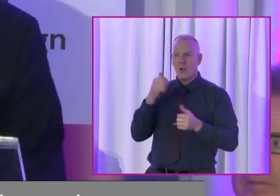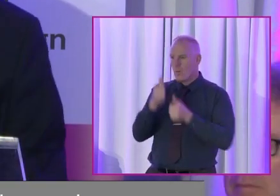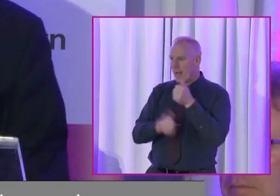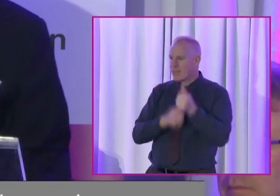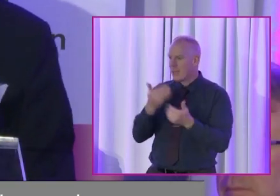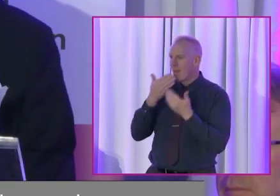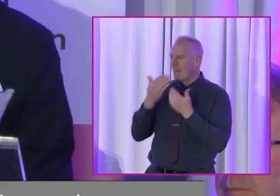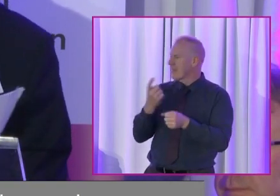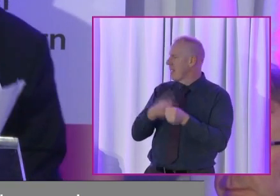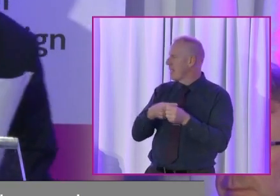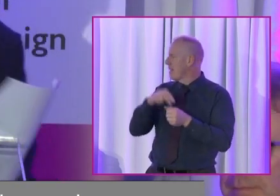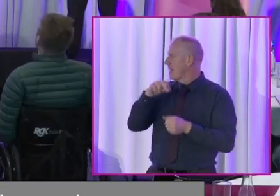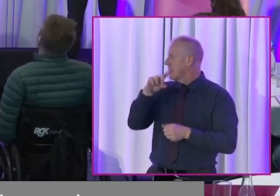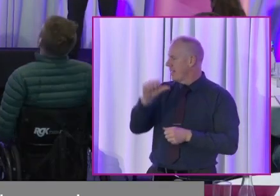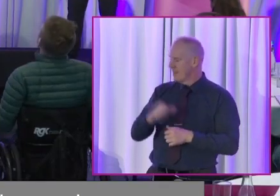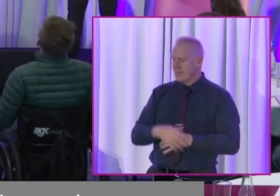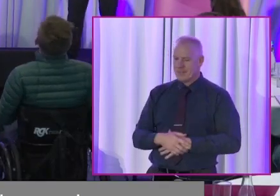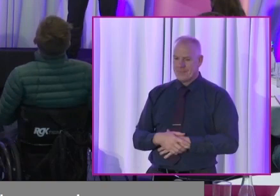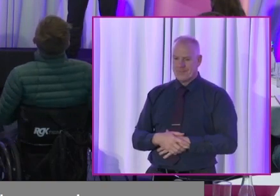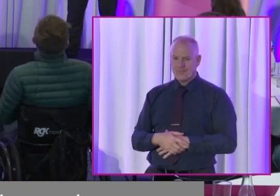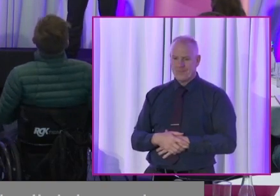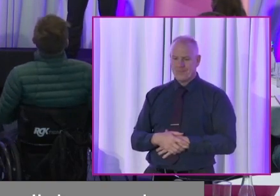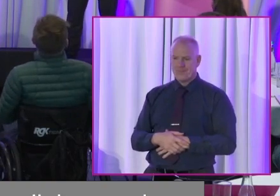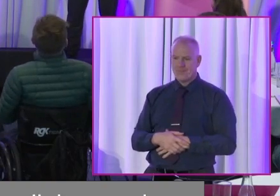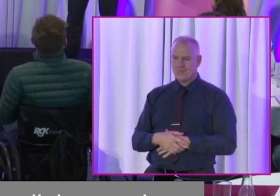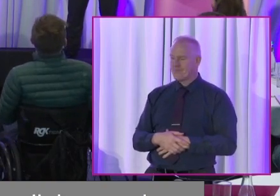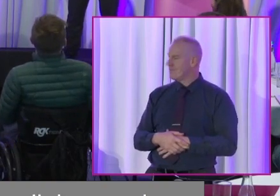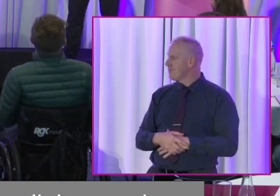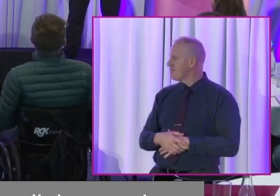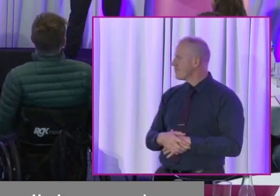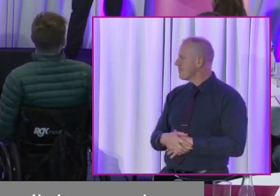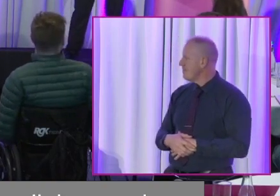done and thanks again to the NDA. Sorry Tom.